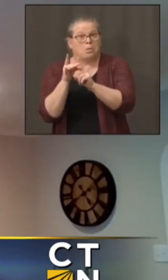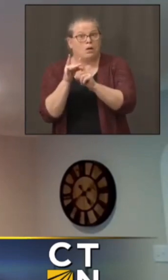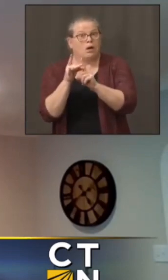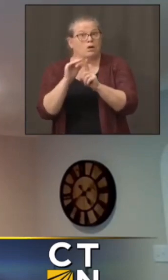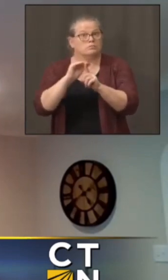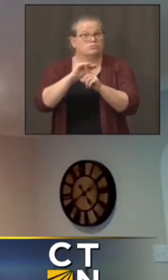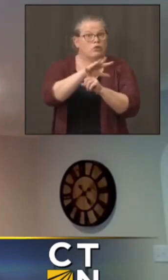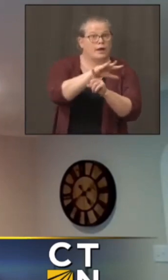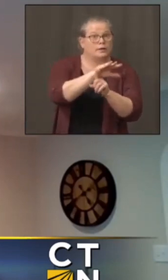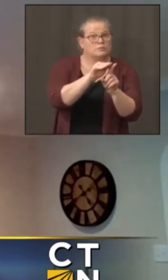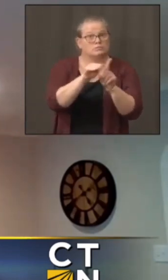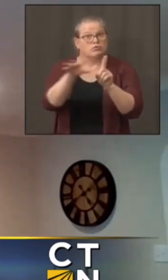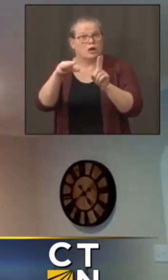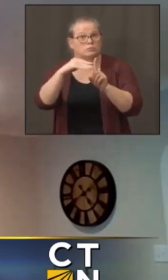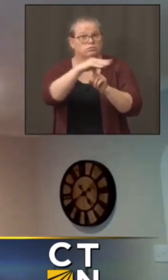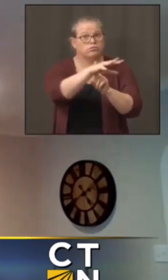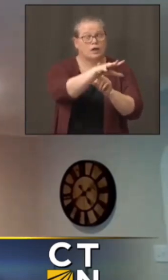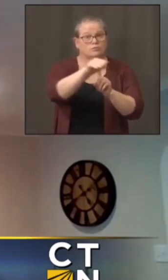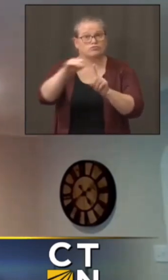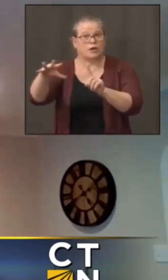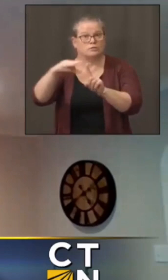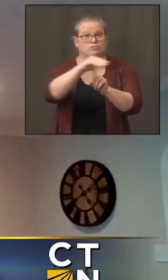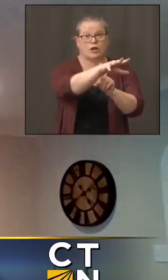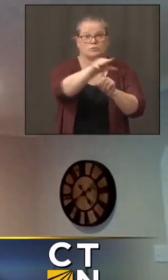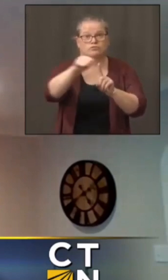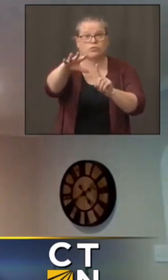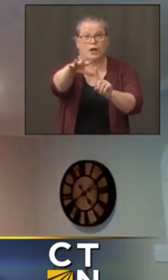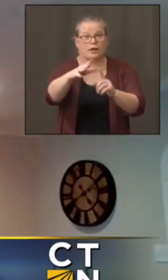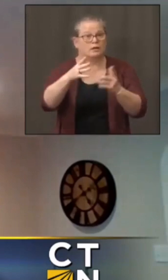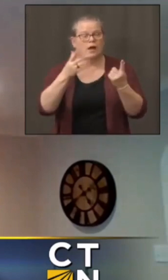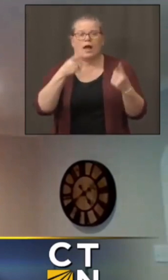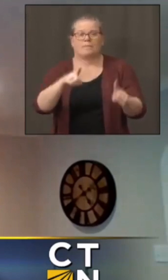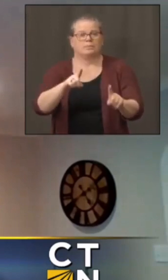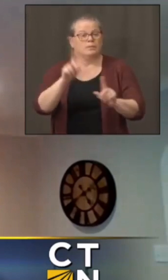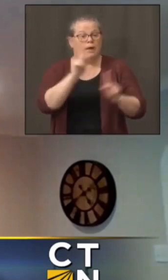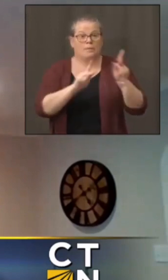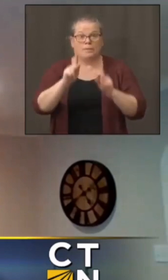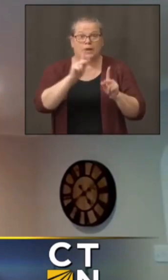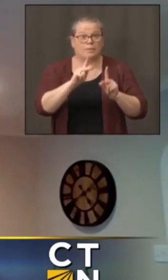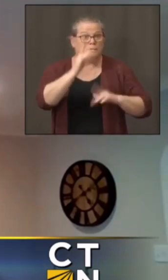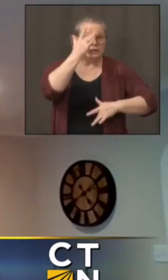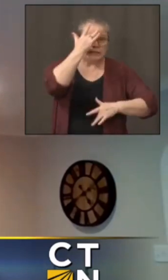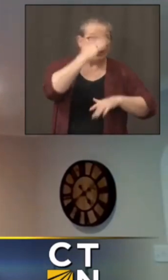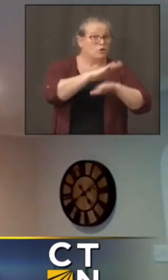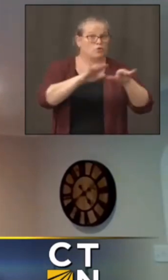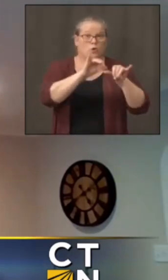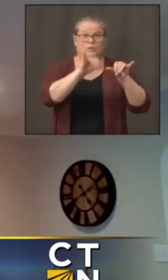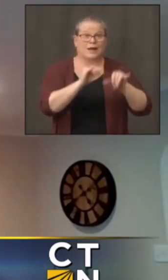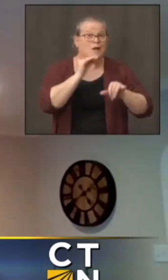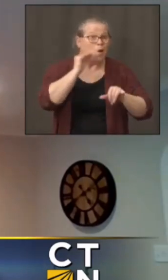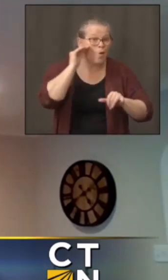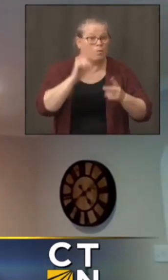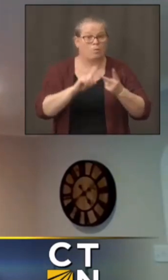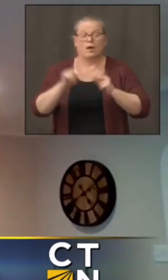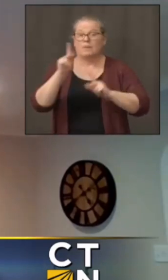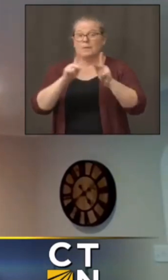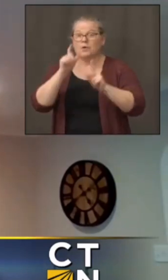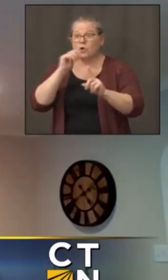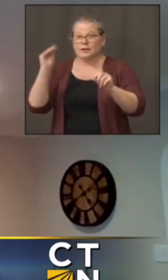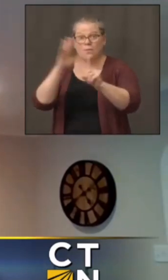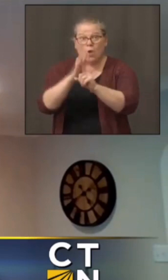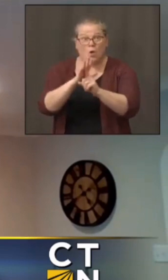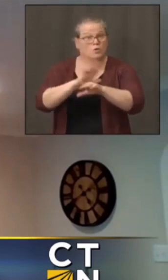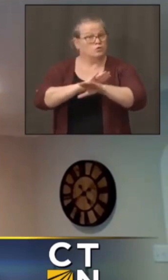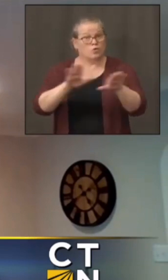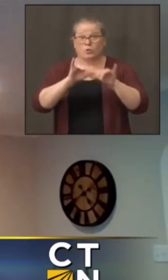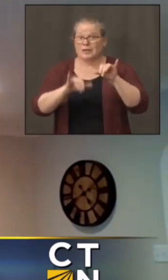one to another to another, if people who are sick don't stay home and if people who are exposed don't stay home, it just spreads